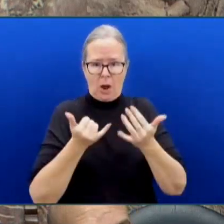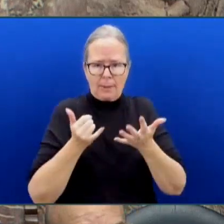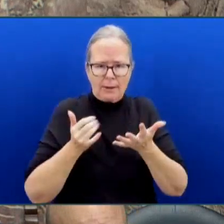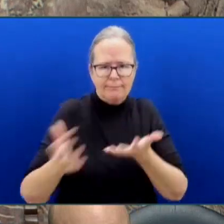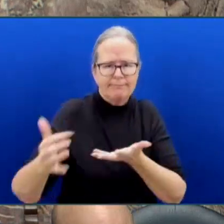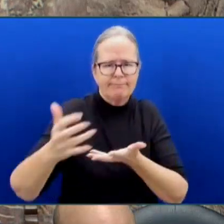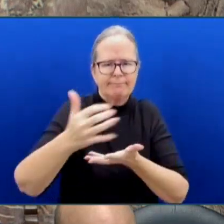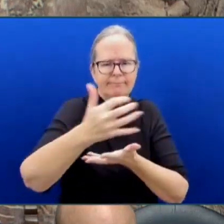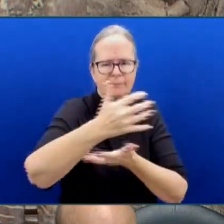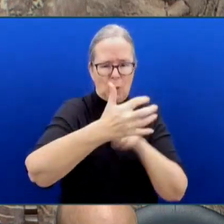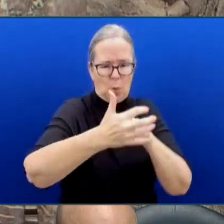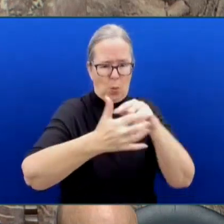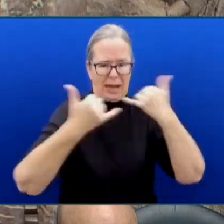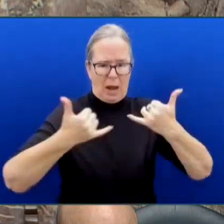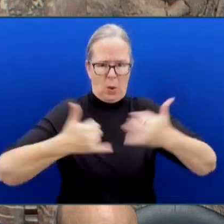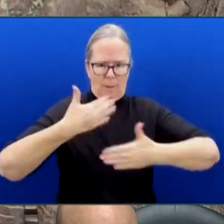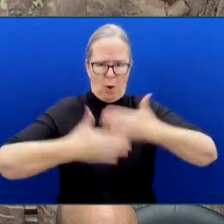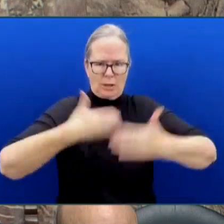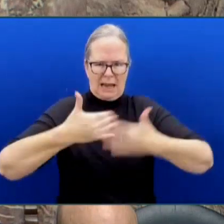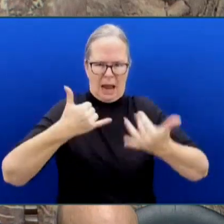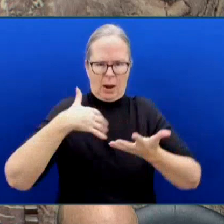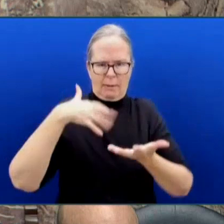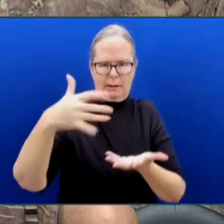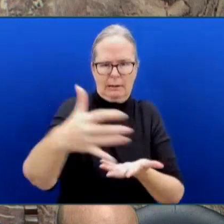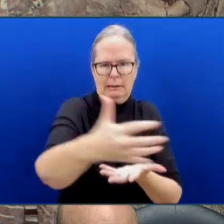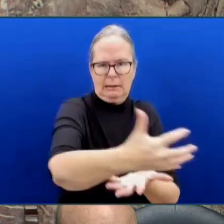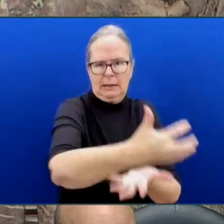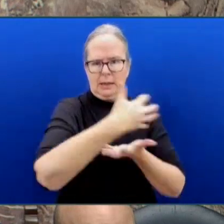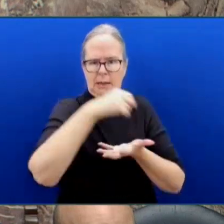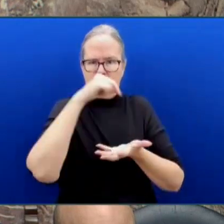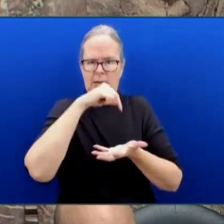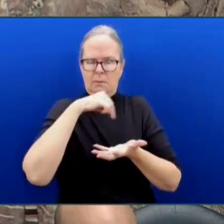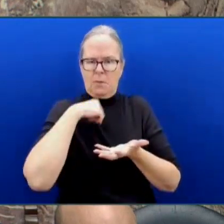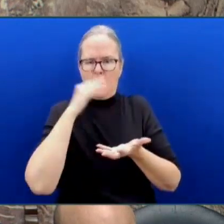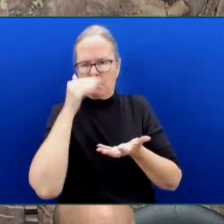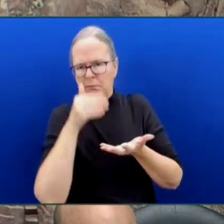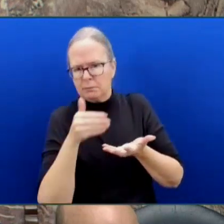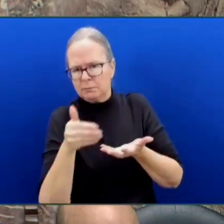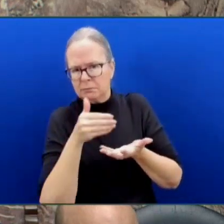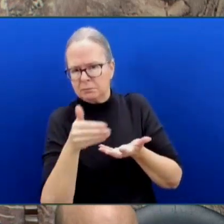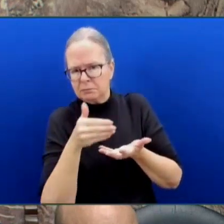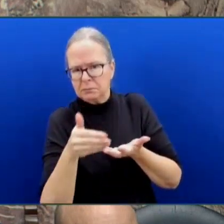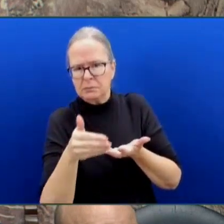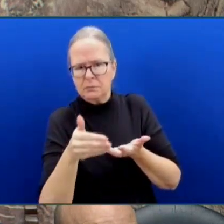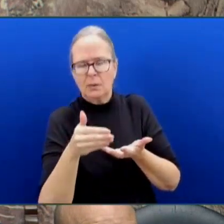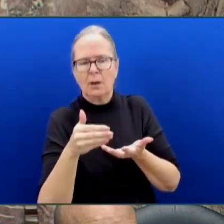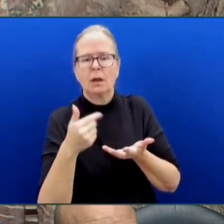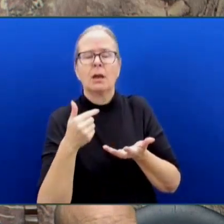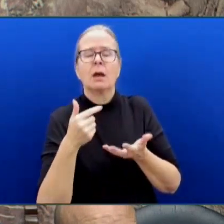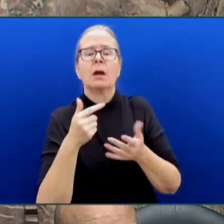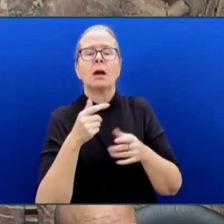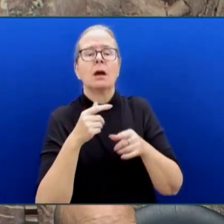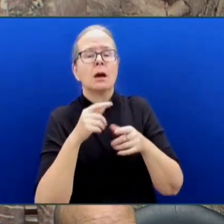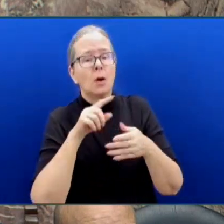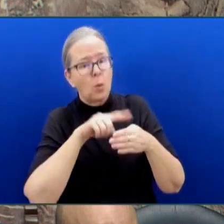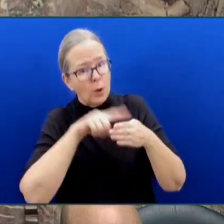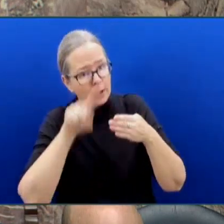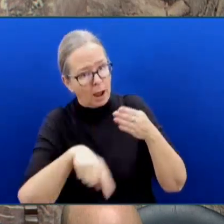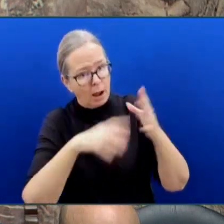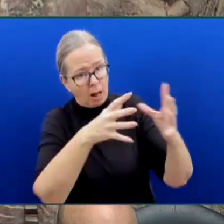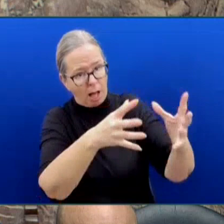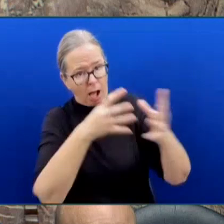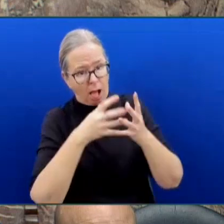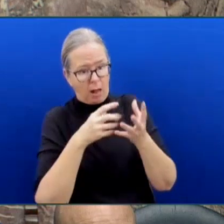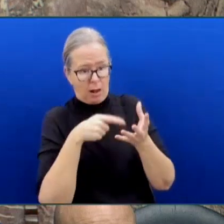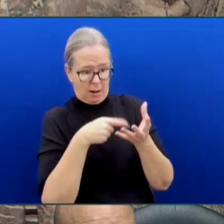that there will be a role for members of the legislature. I will endeavour to ensure that the member and his colleague are kept fully informed